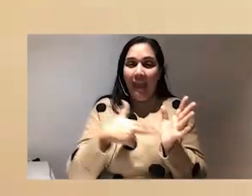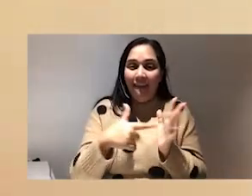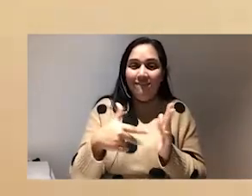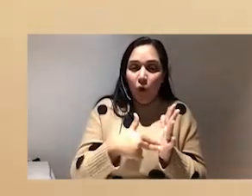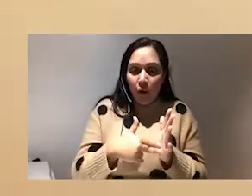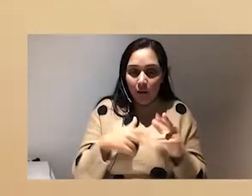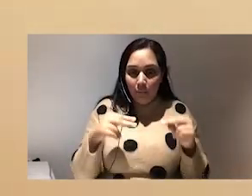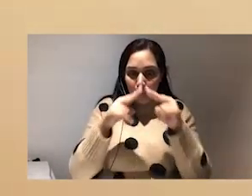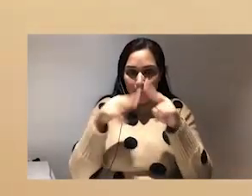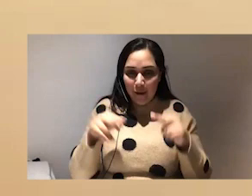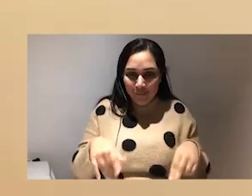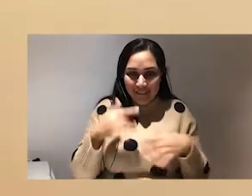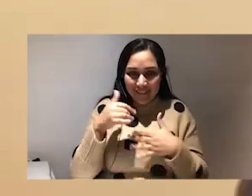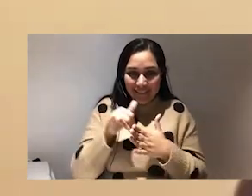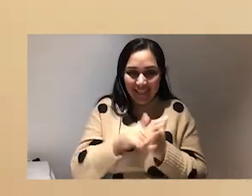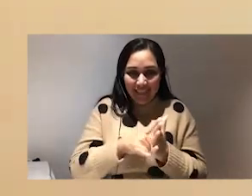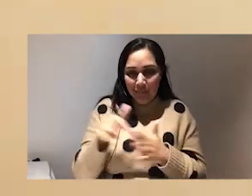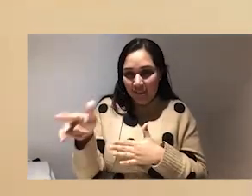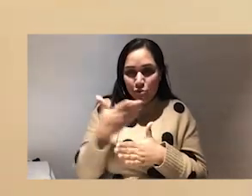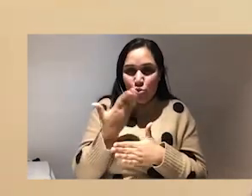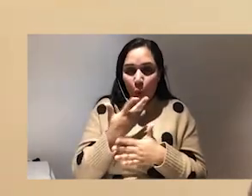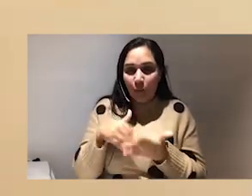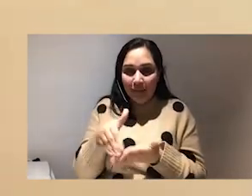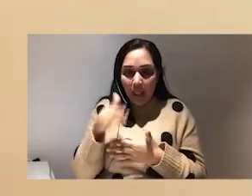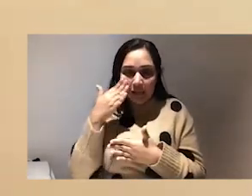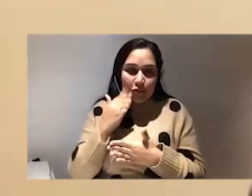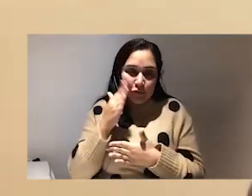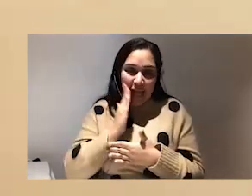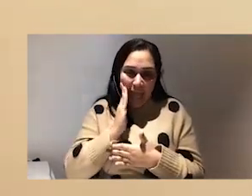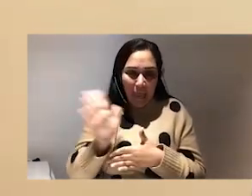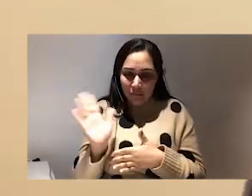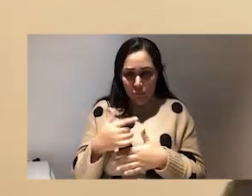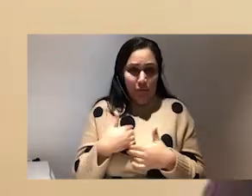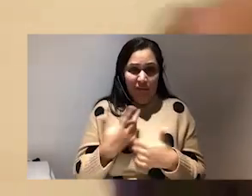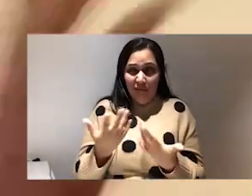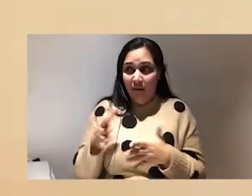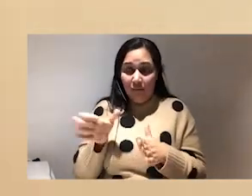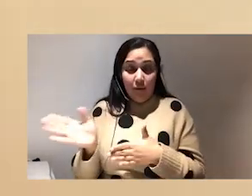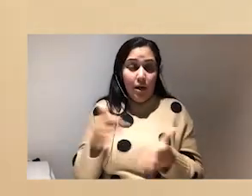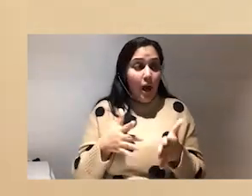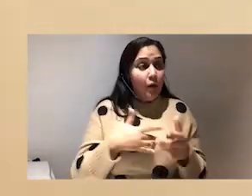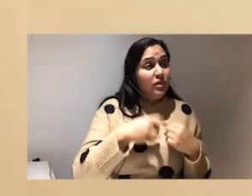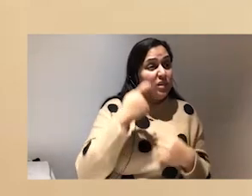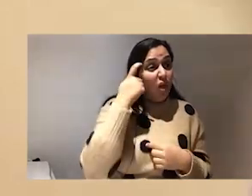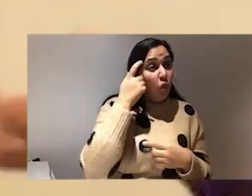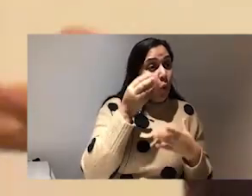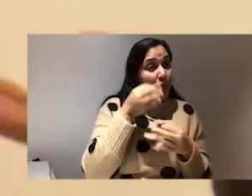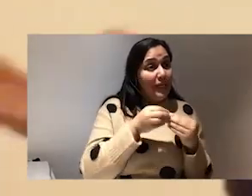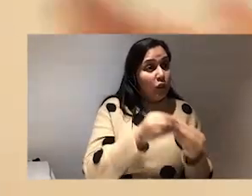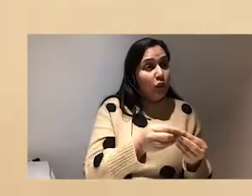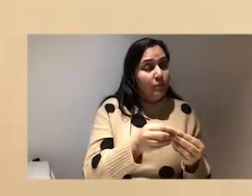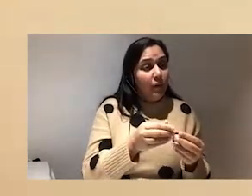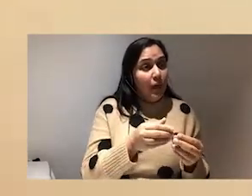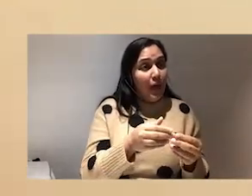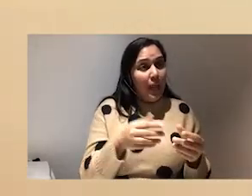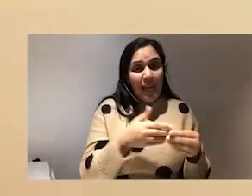thing. So I found that really hard to go from writing, publishing, thought leadership to now marketing. And I've been